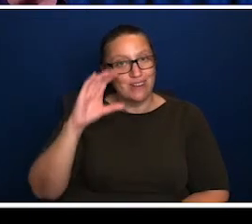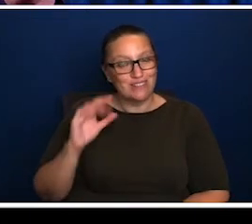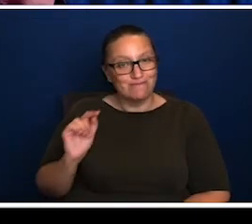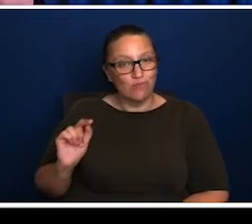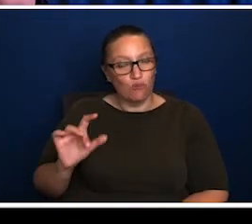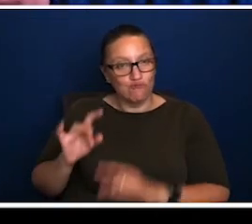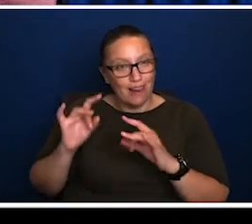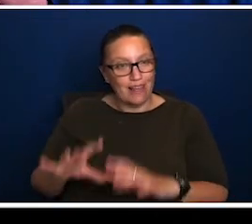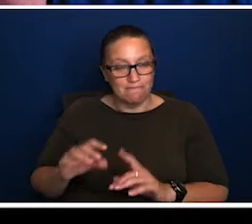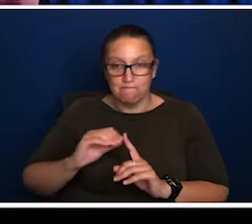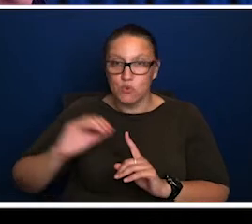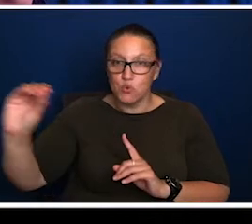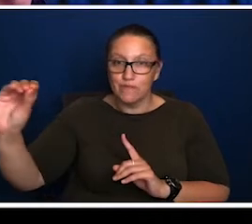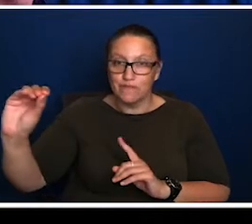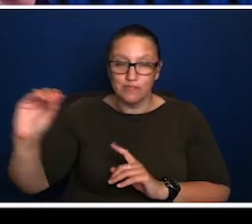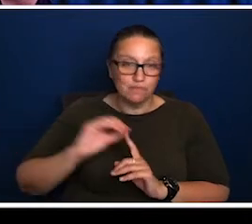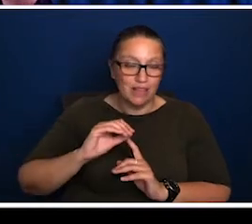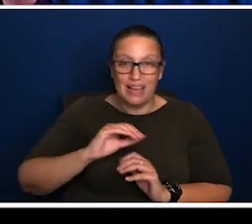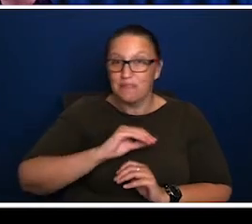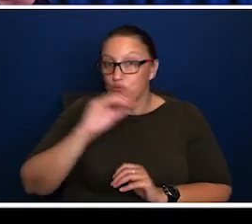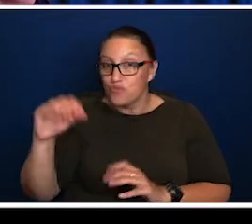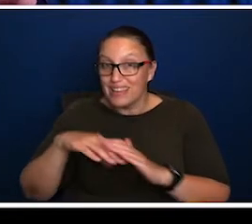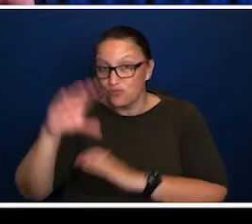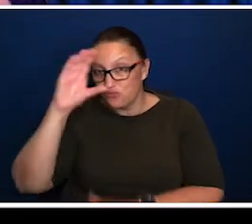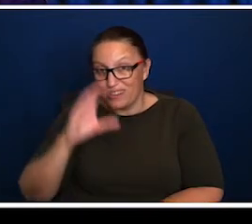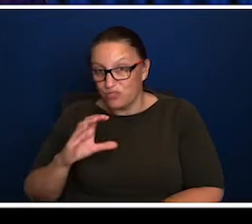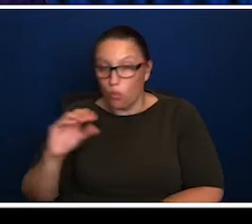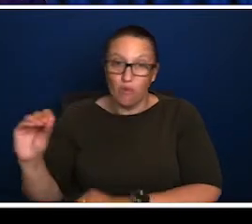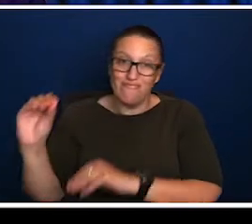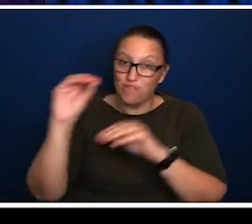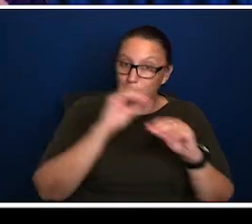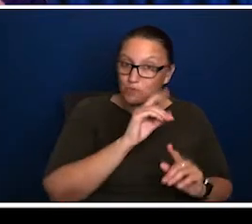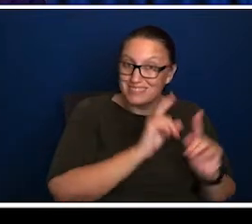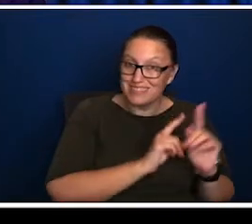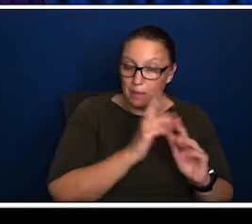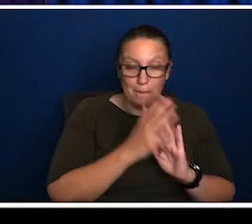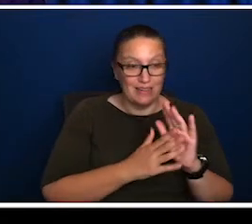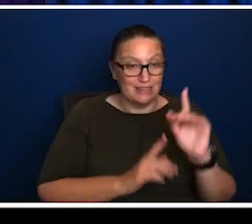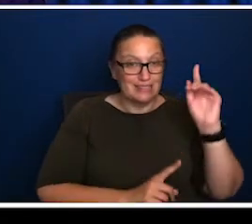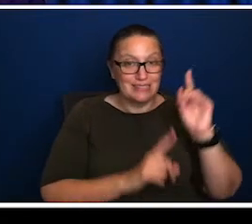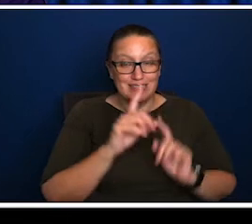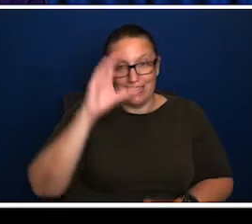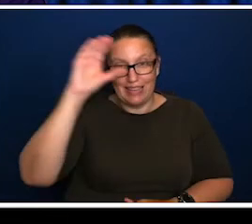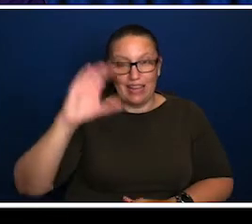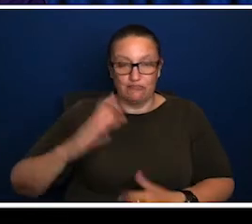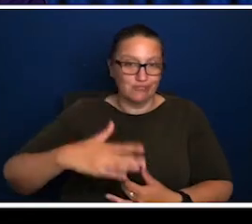as an economist, but mostly as an Australian. The movement of people into and out of the regions is creating a divide